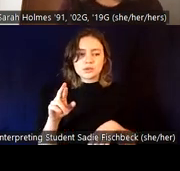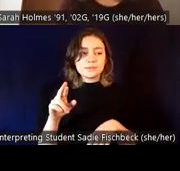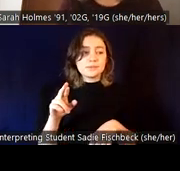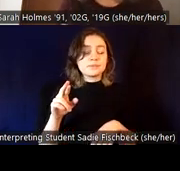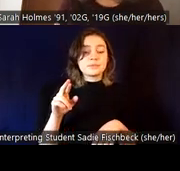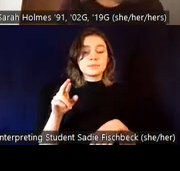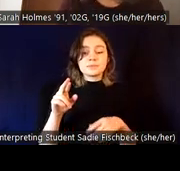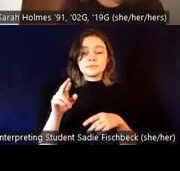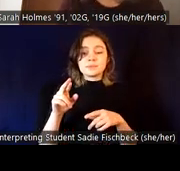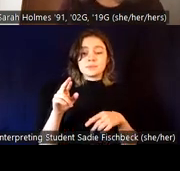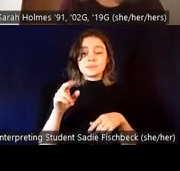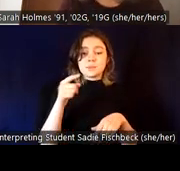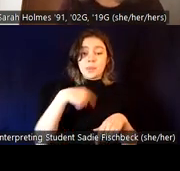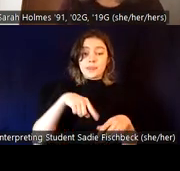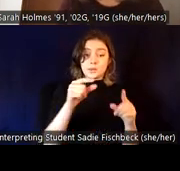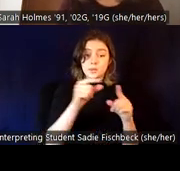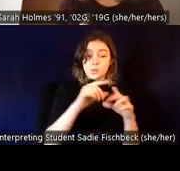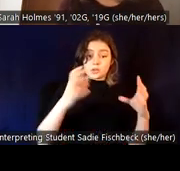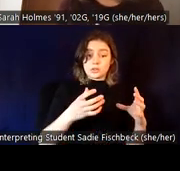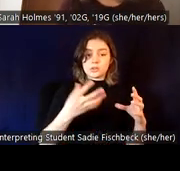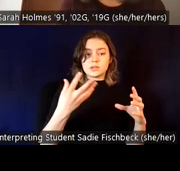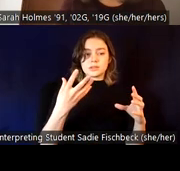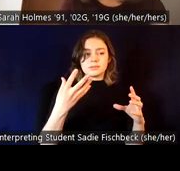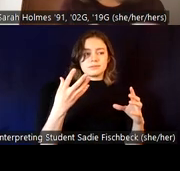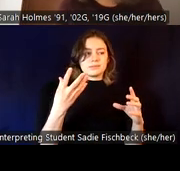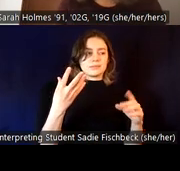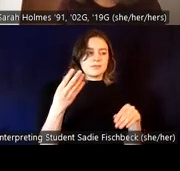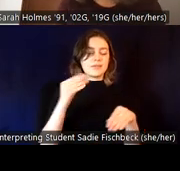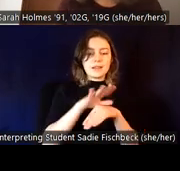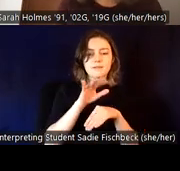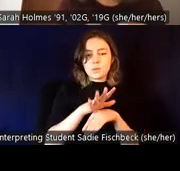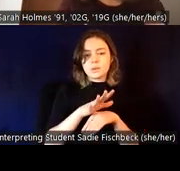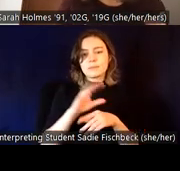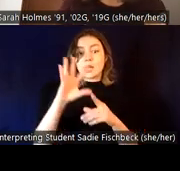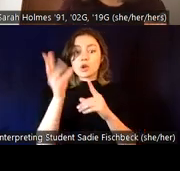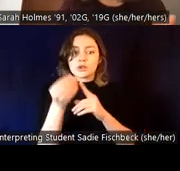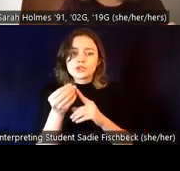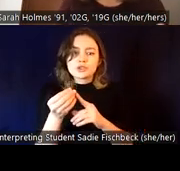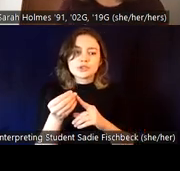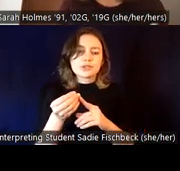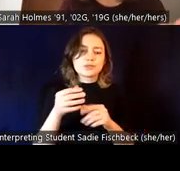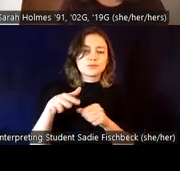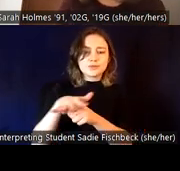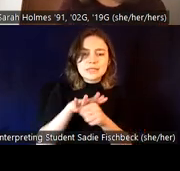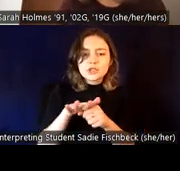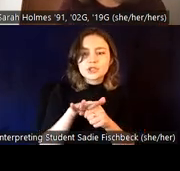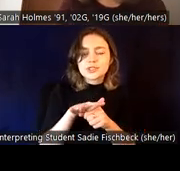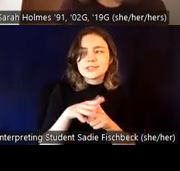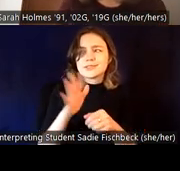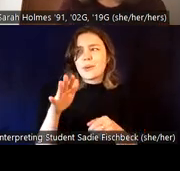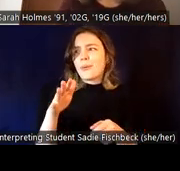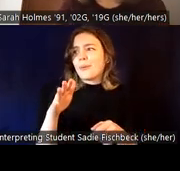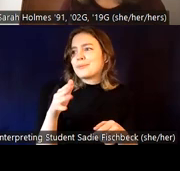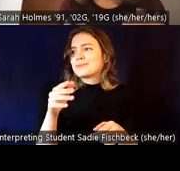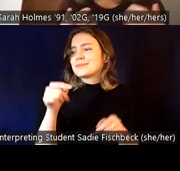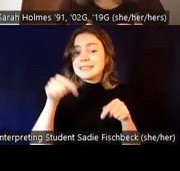by region, right? I often say that what femininity in Maine looks like is different from what femininity in the South looks like.